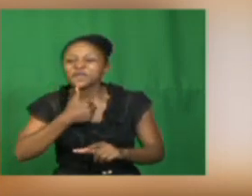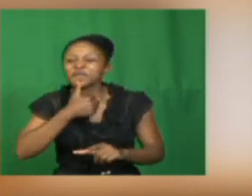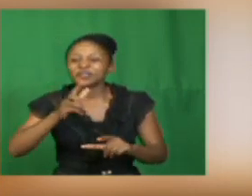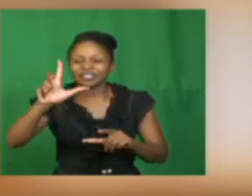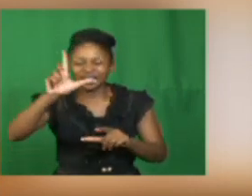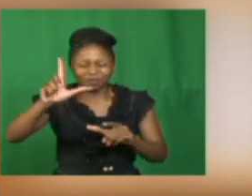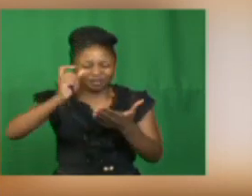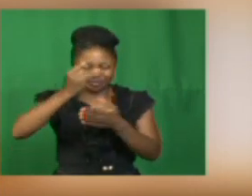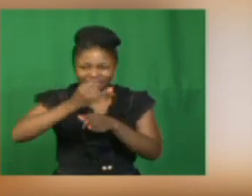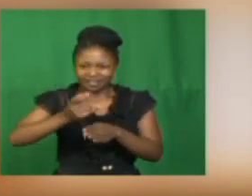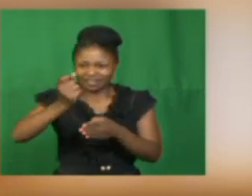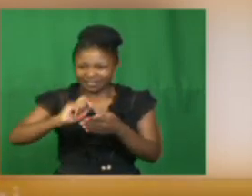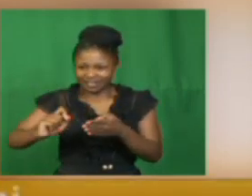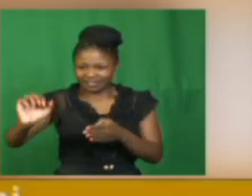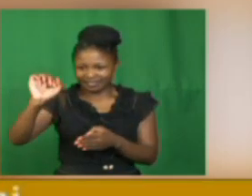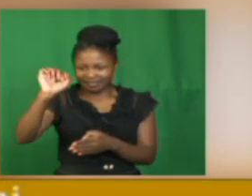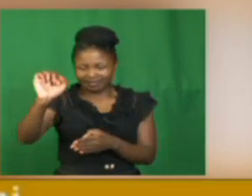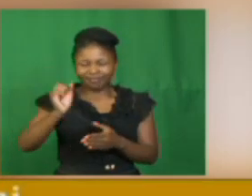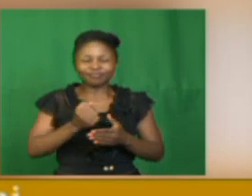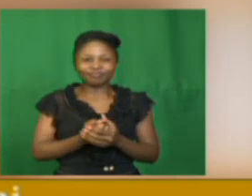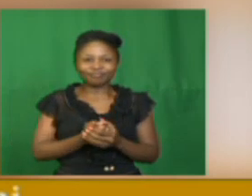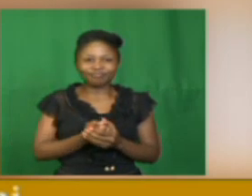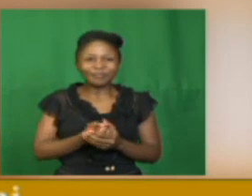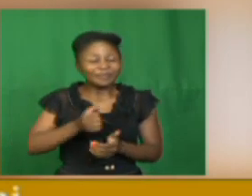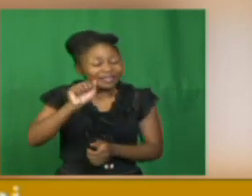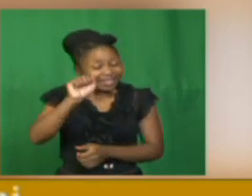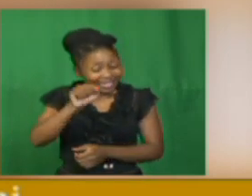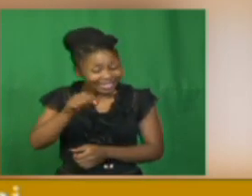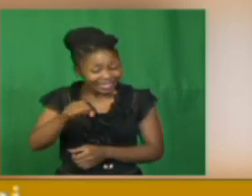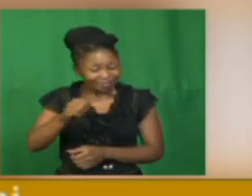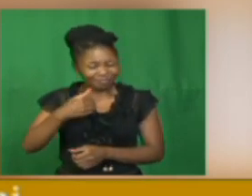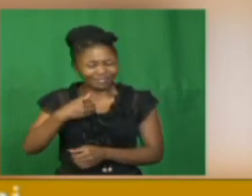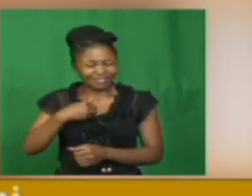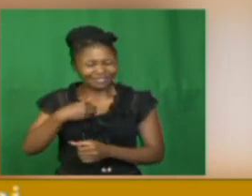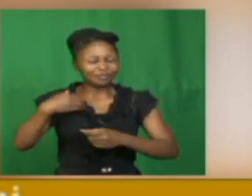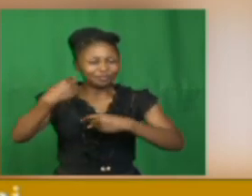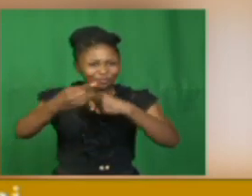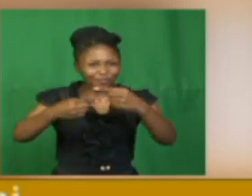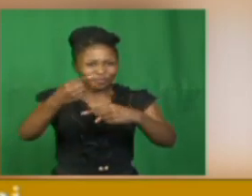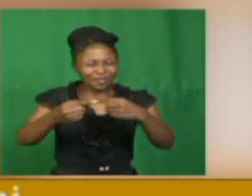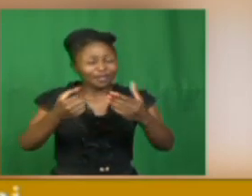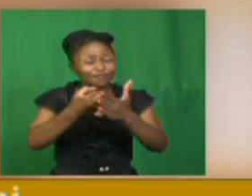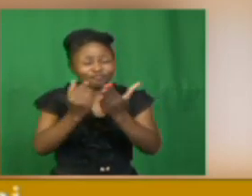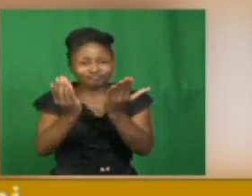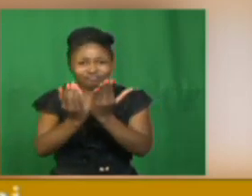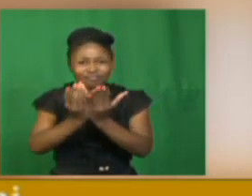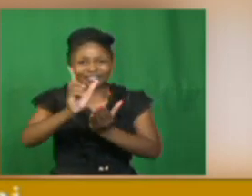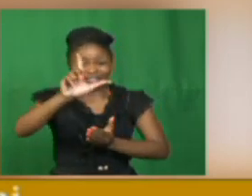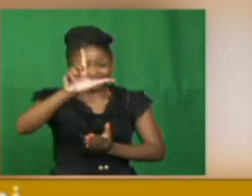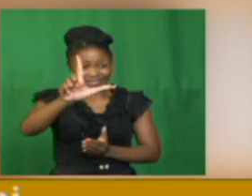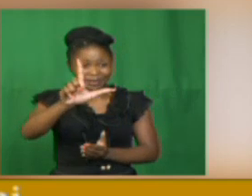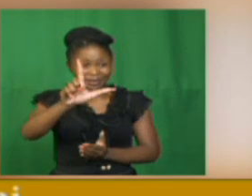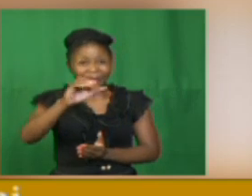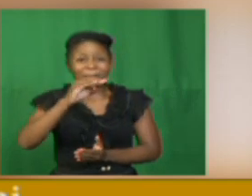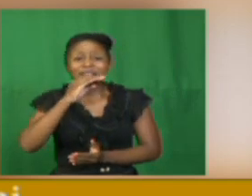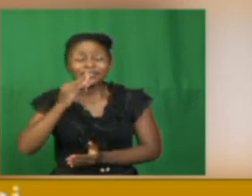writings. And of course, Lerato, we are looking forward for my grade 7s. They are going to be the